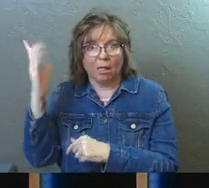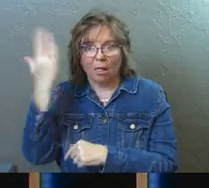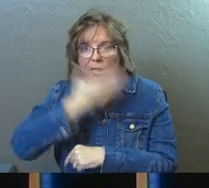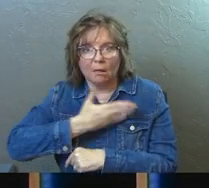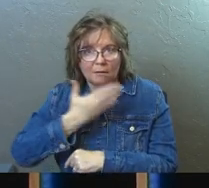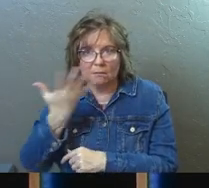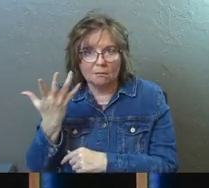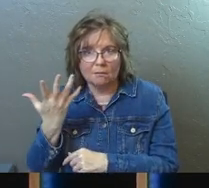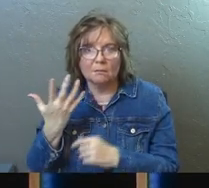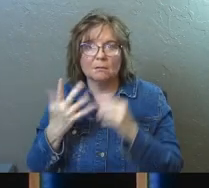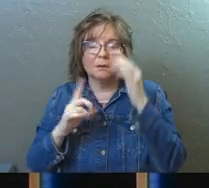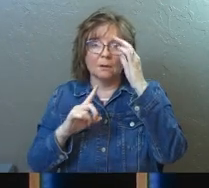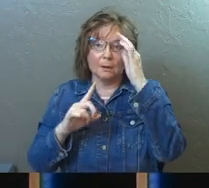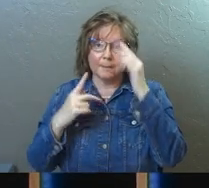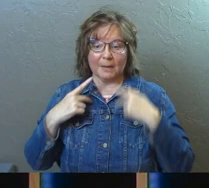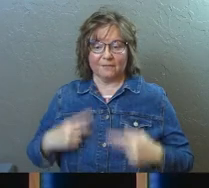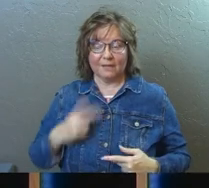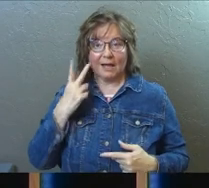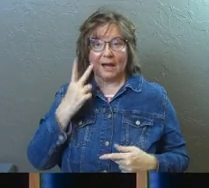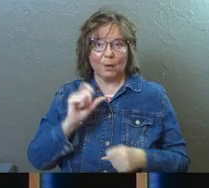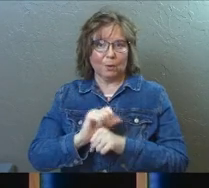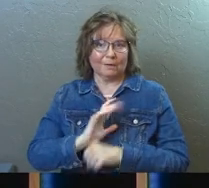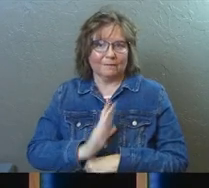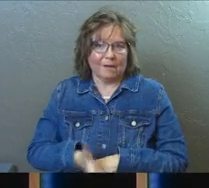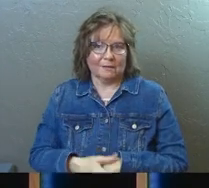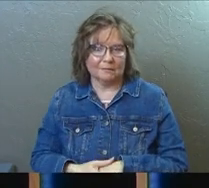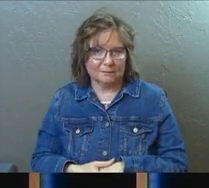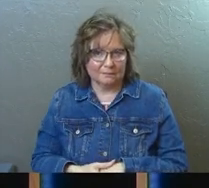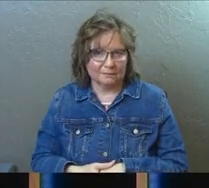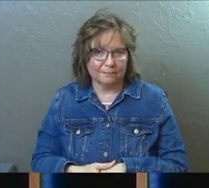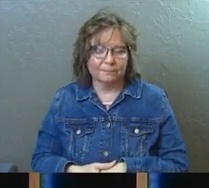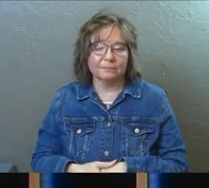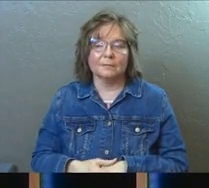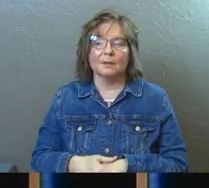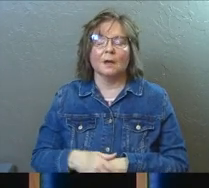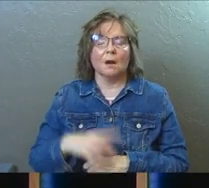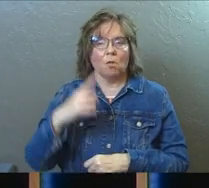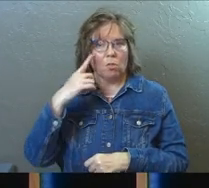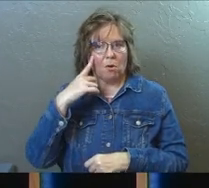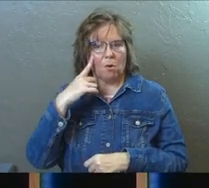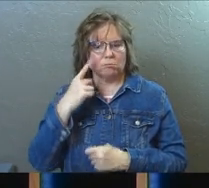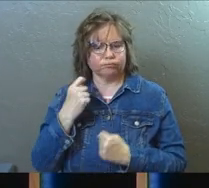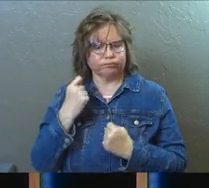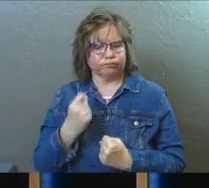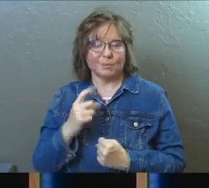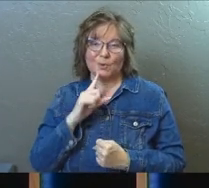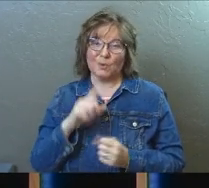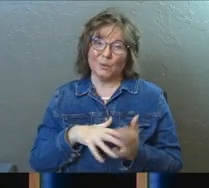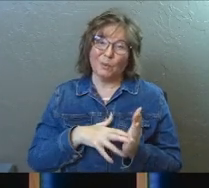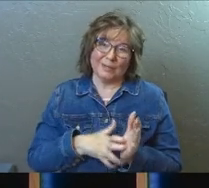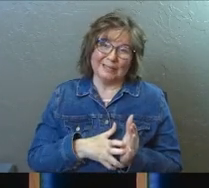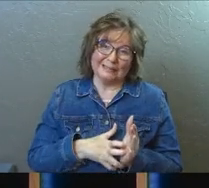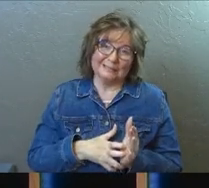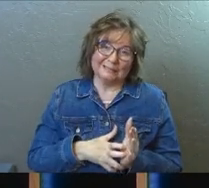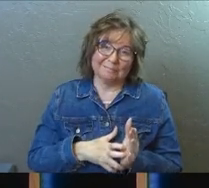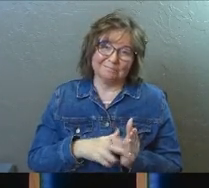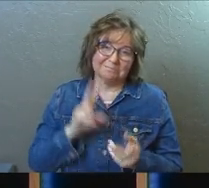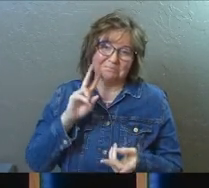but his physical eyes worked just fine. And he thought he was strong, but he was really weak.